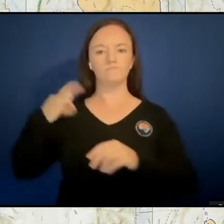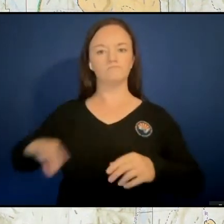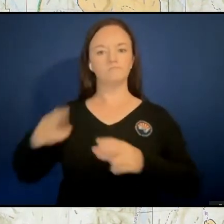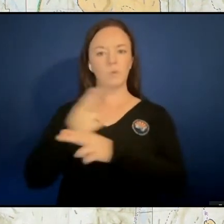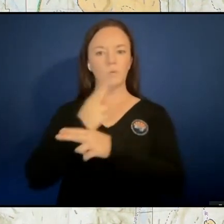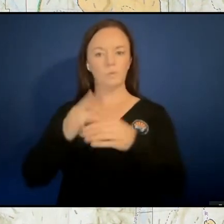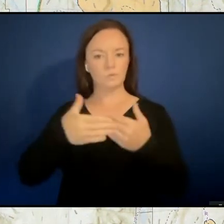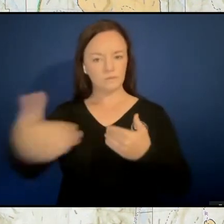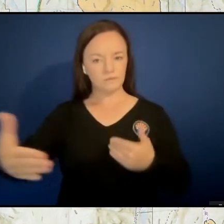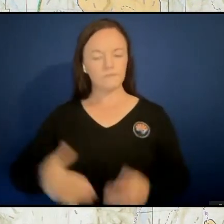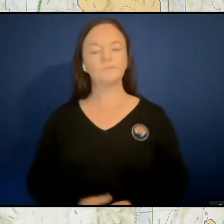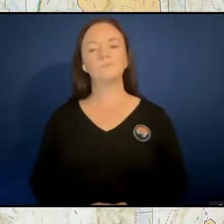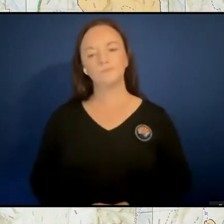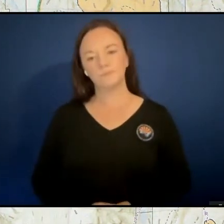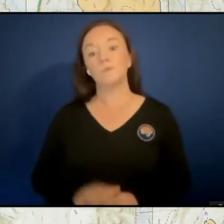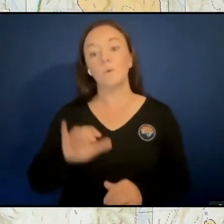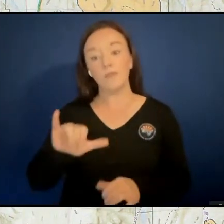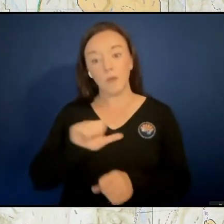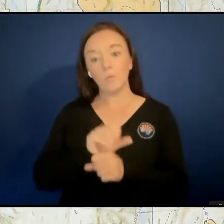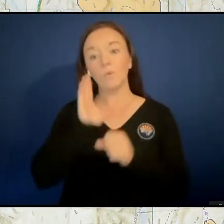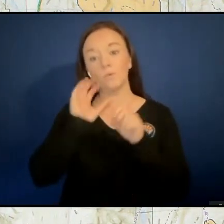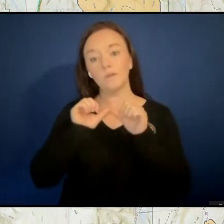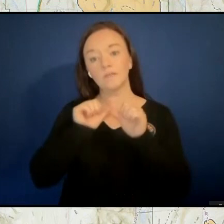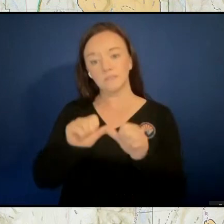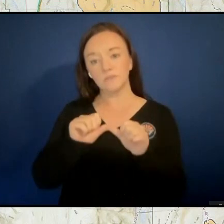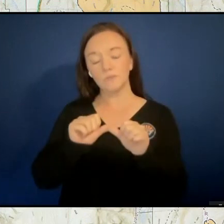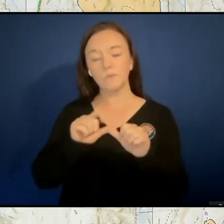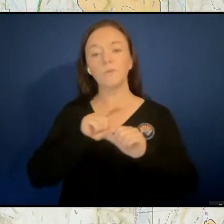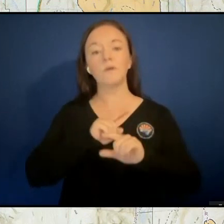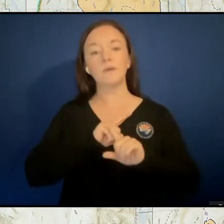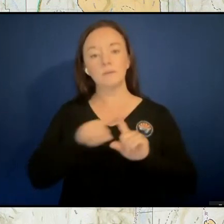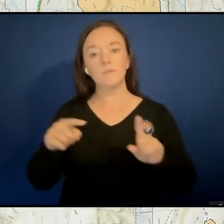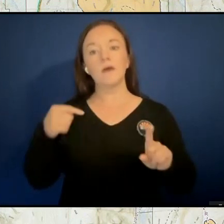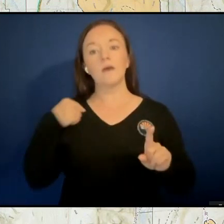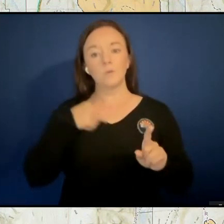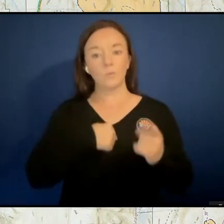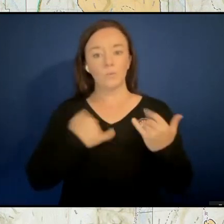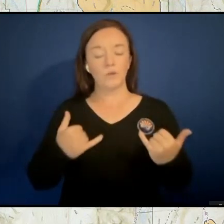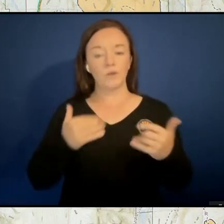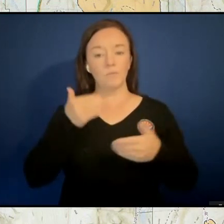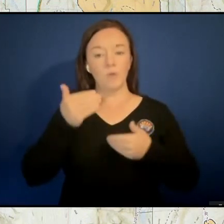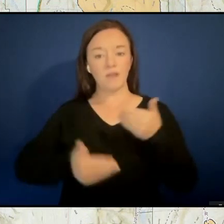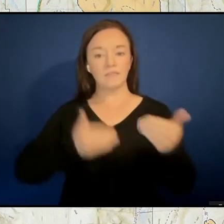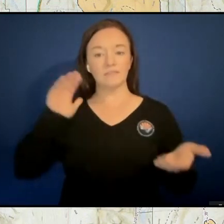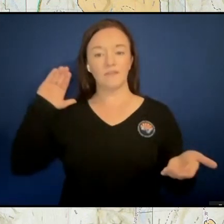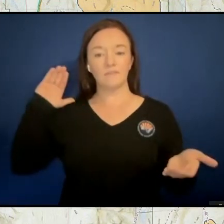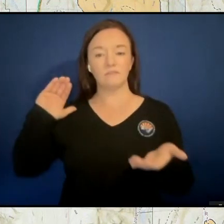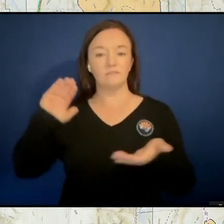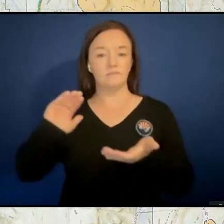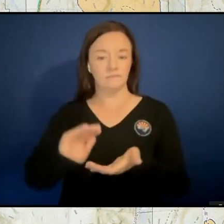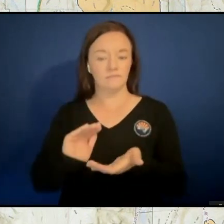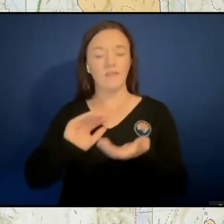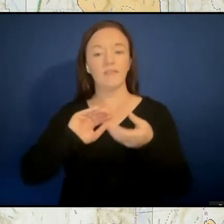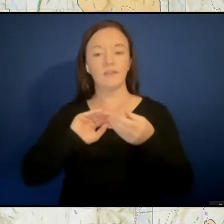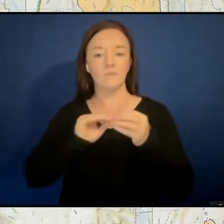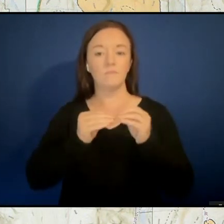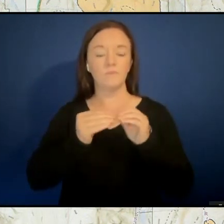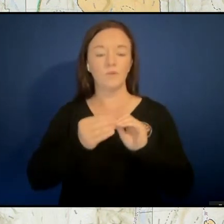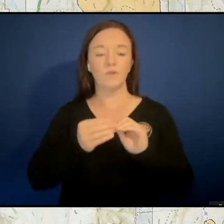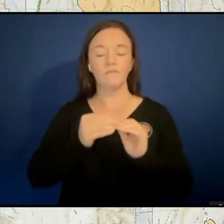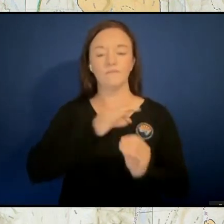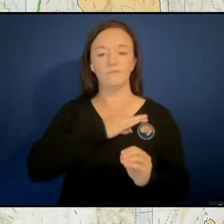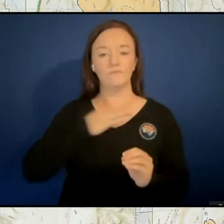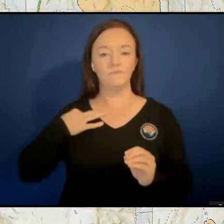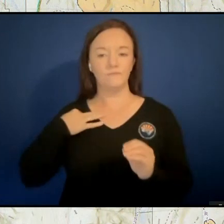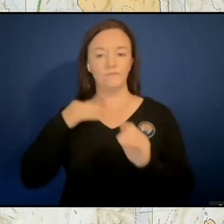continue that work, but we're in the process of scaling down the number of resources that are committed to each one of those efforts. We now know that